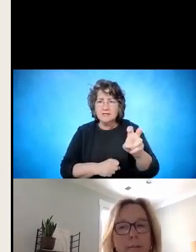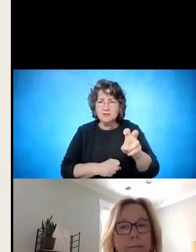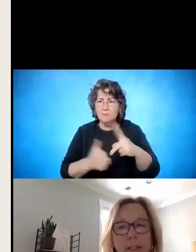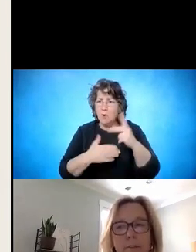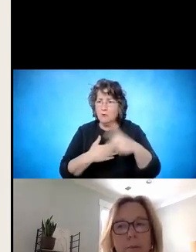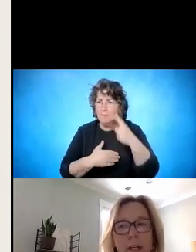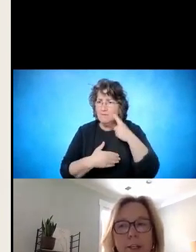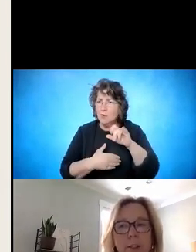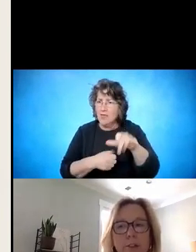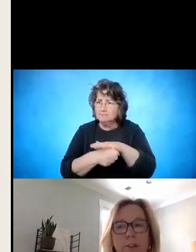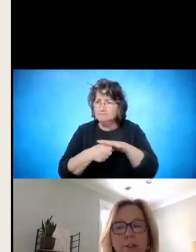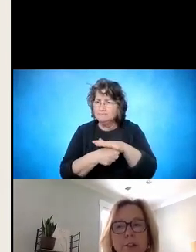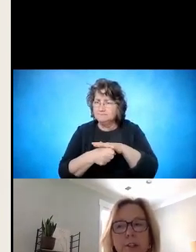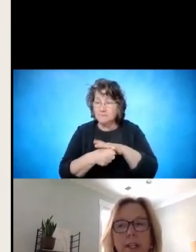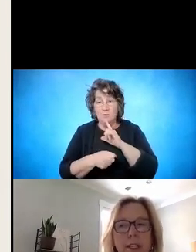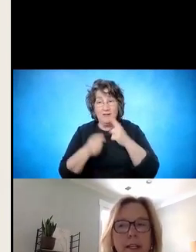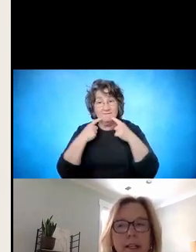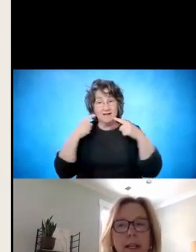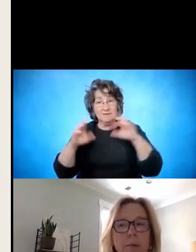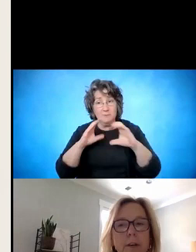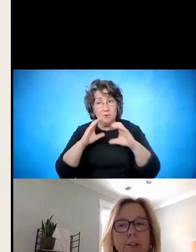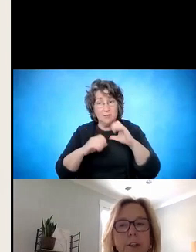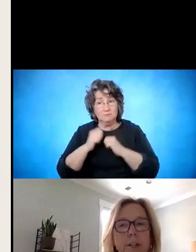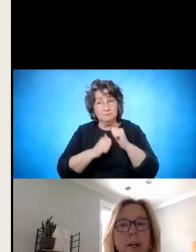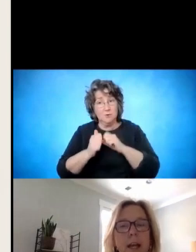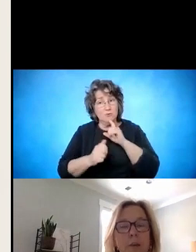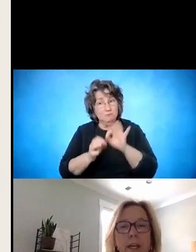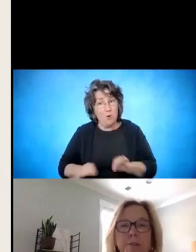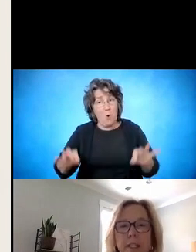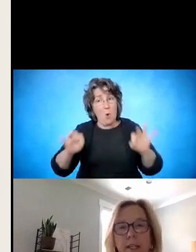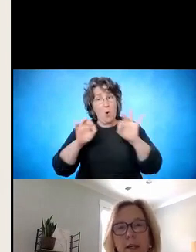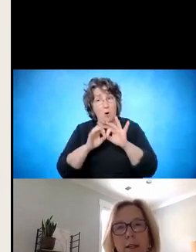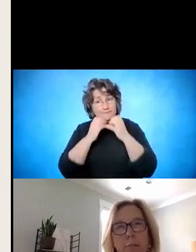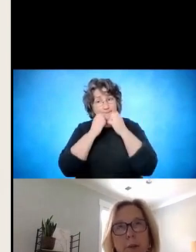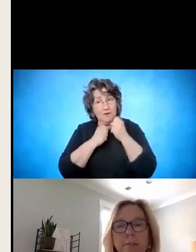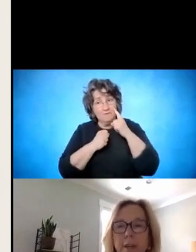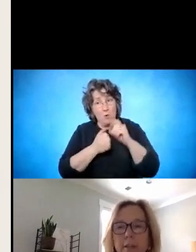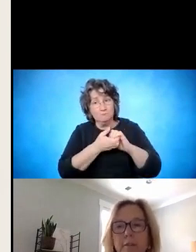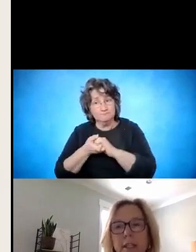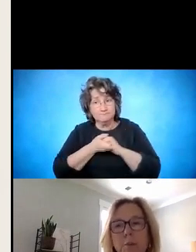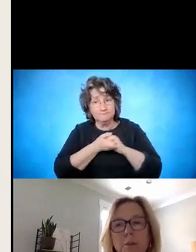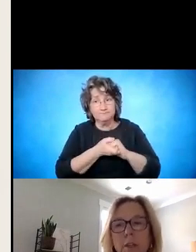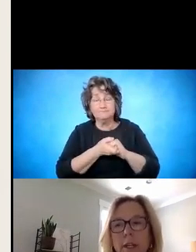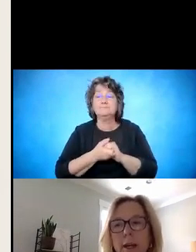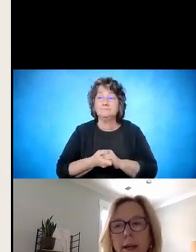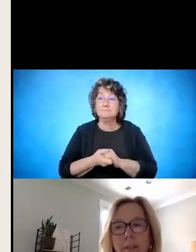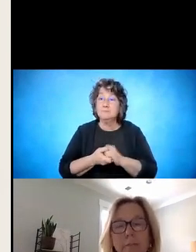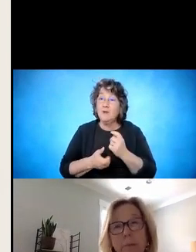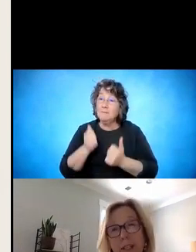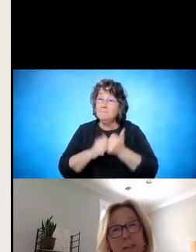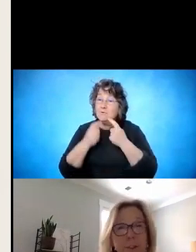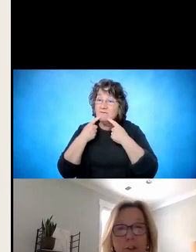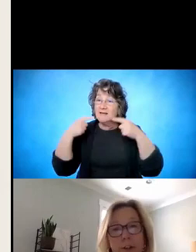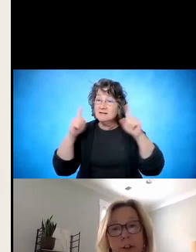having an effective communication structure is key in any collaboration and we have seen the most effective teams really have